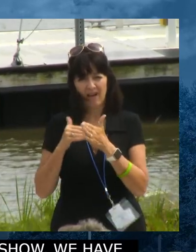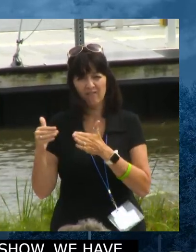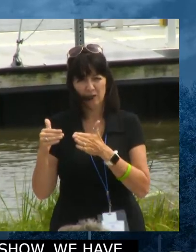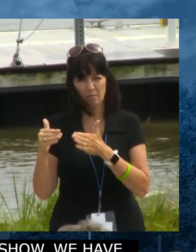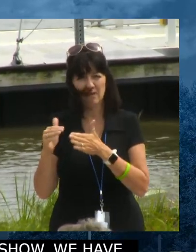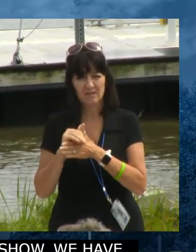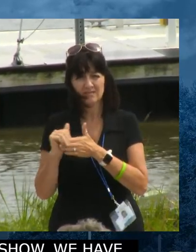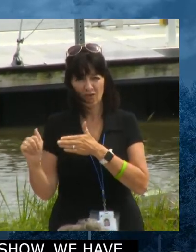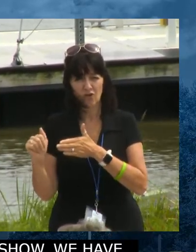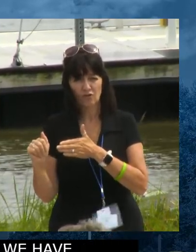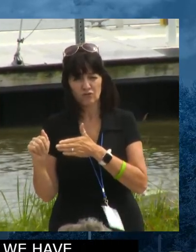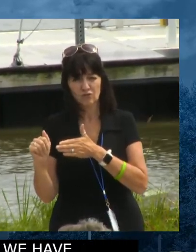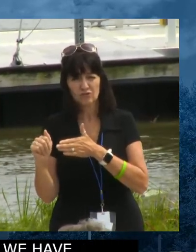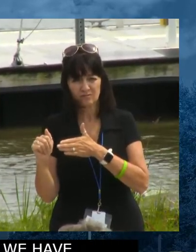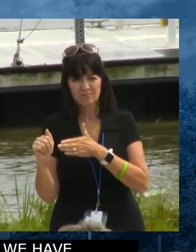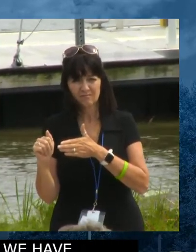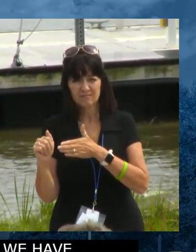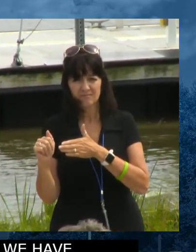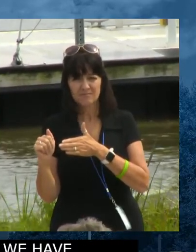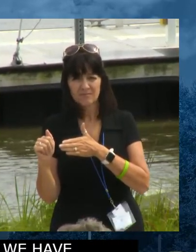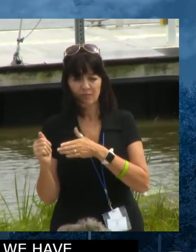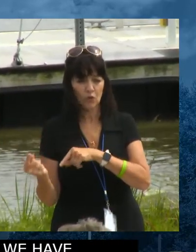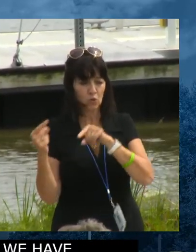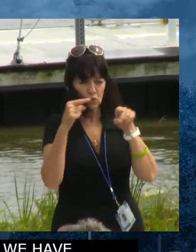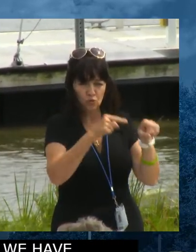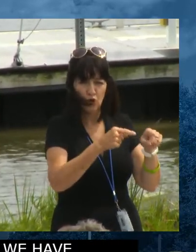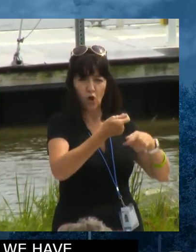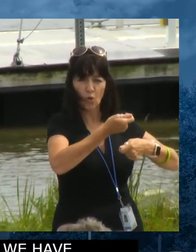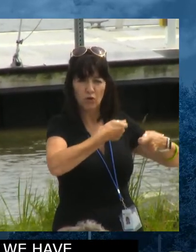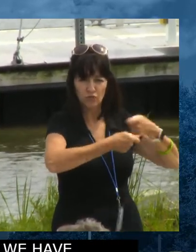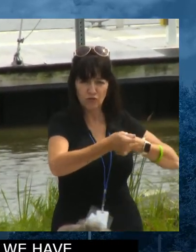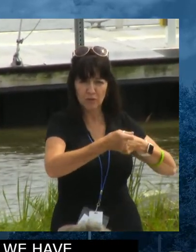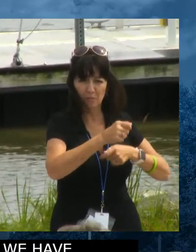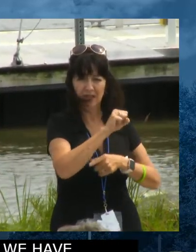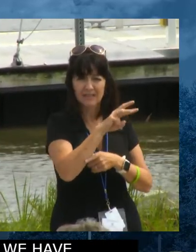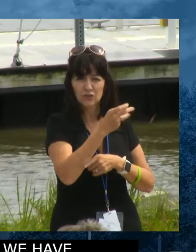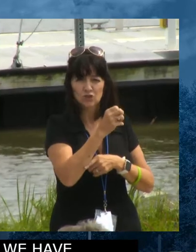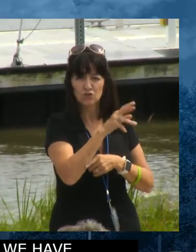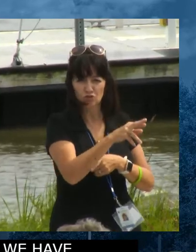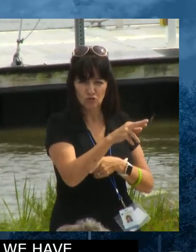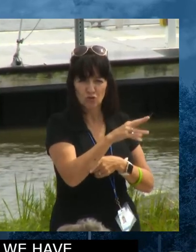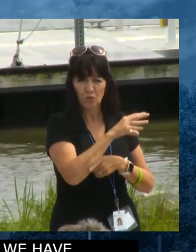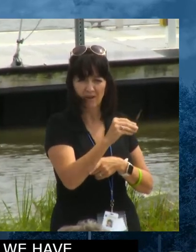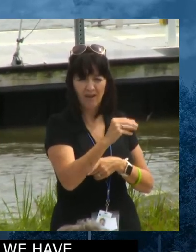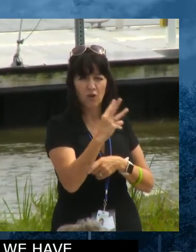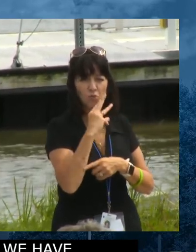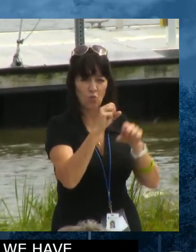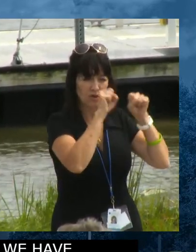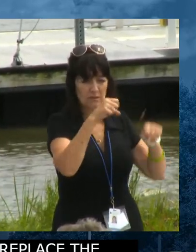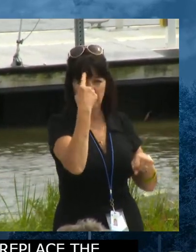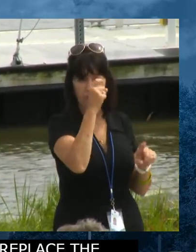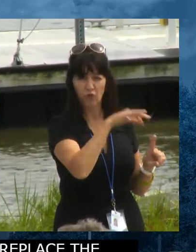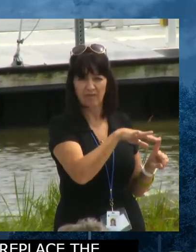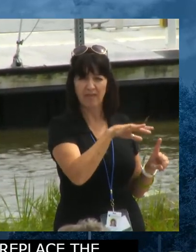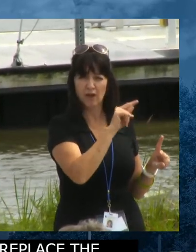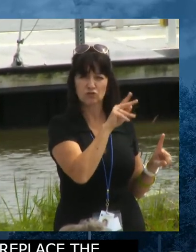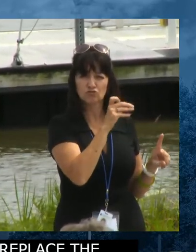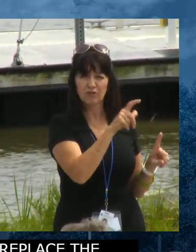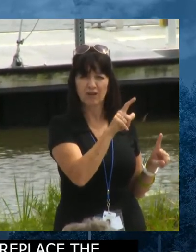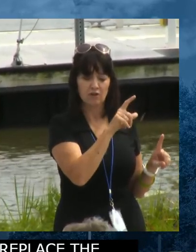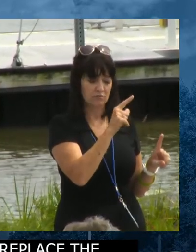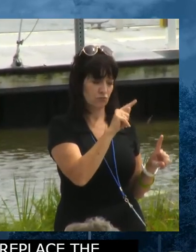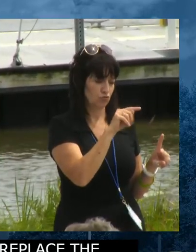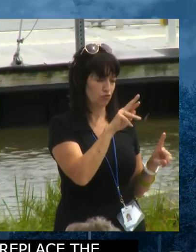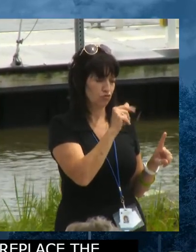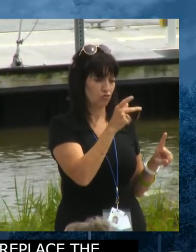the sewer system and water system for Donovan Smith Trailer Park. Now, there's been a